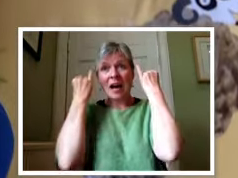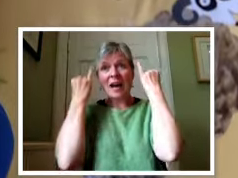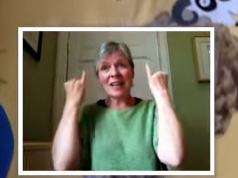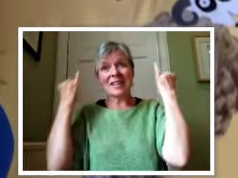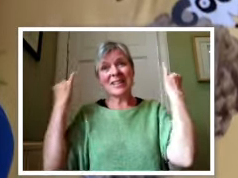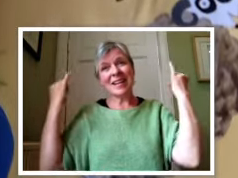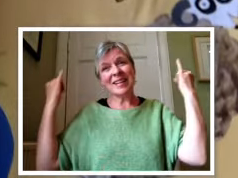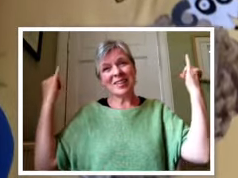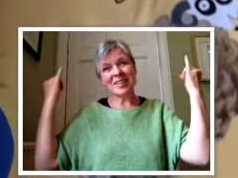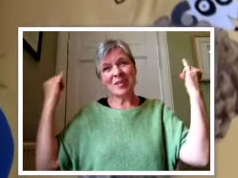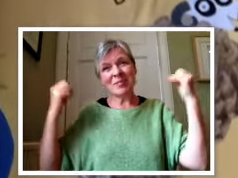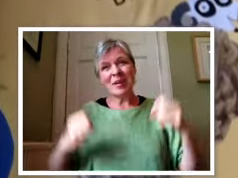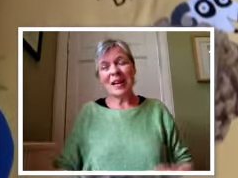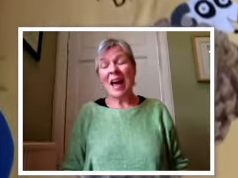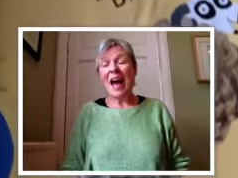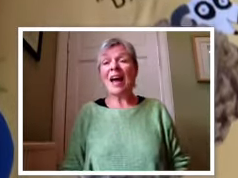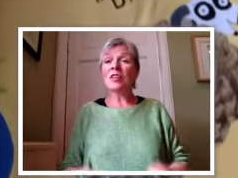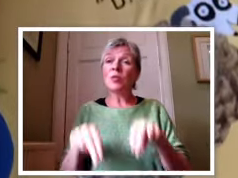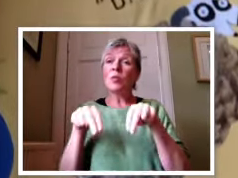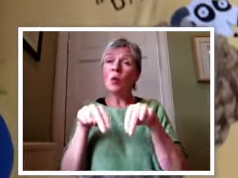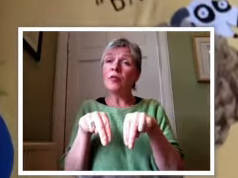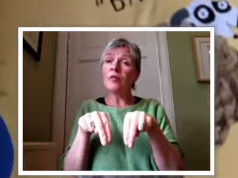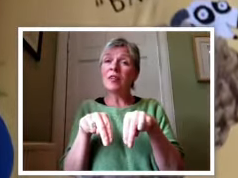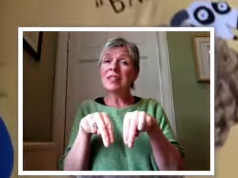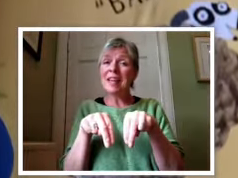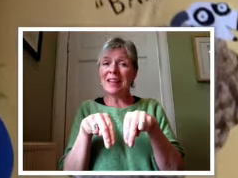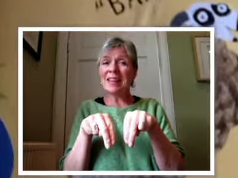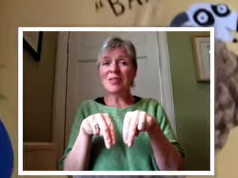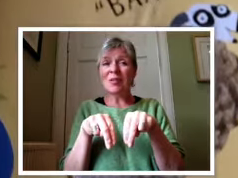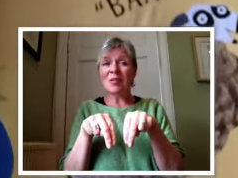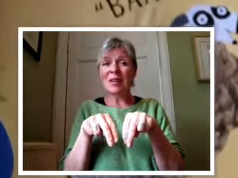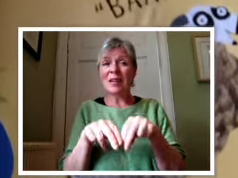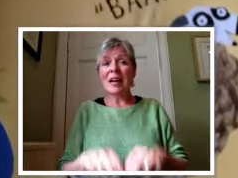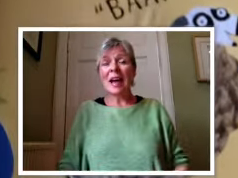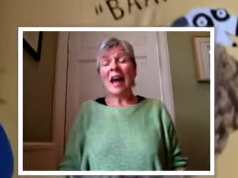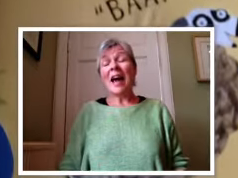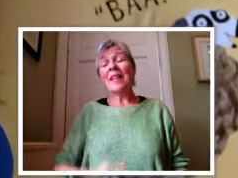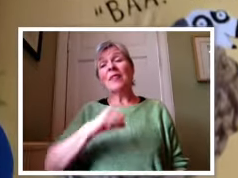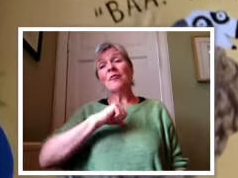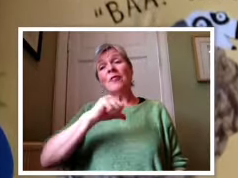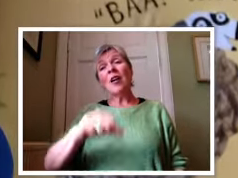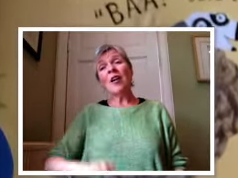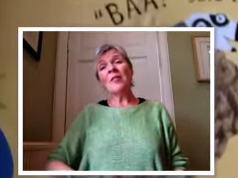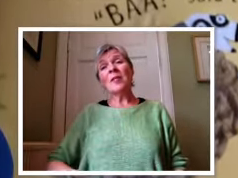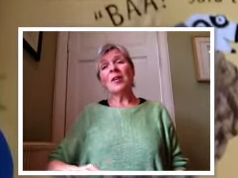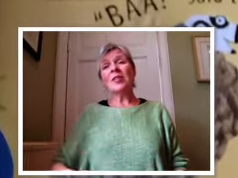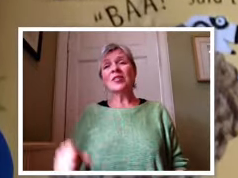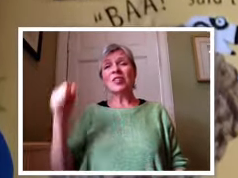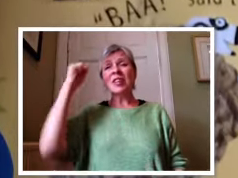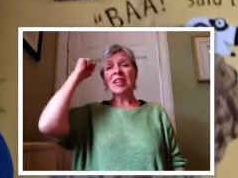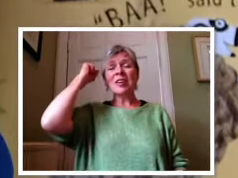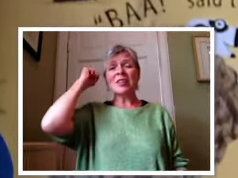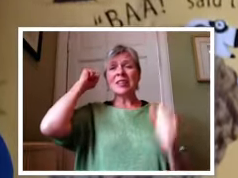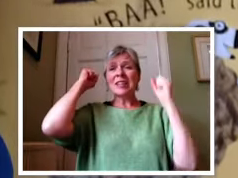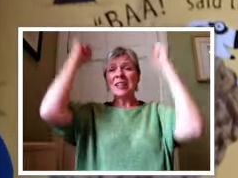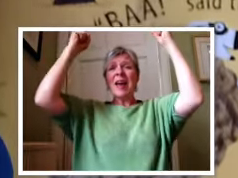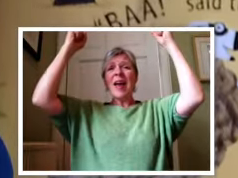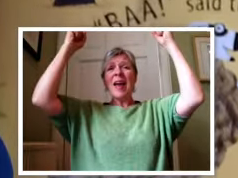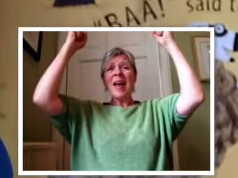Bah! Said the sheep. And woof! Said the dog. And the farmer cheered,